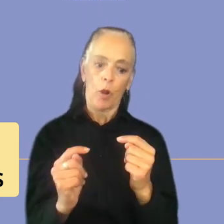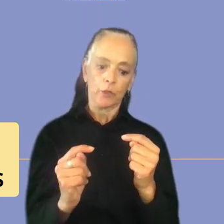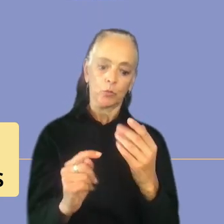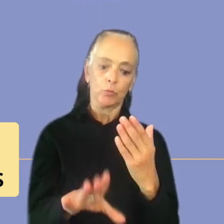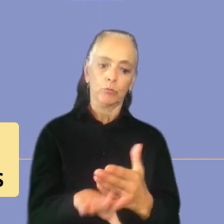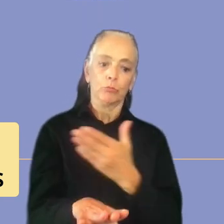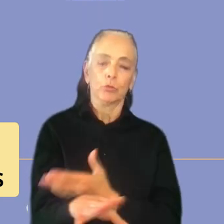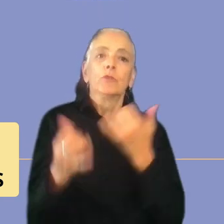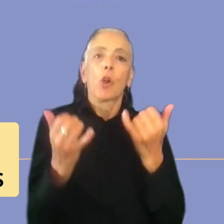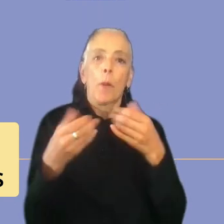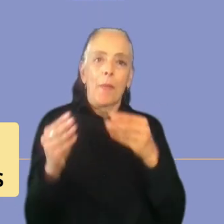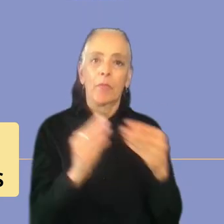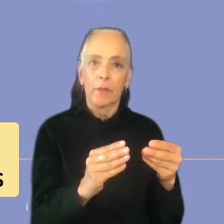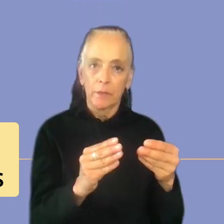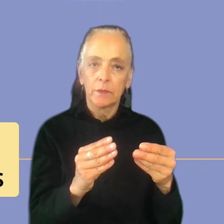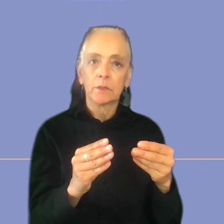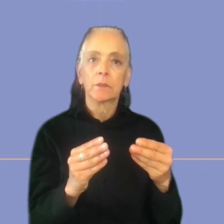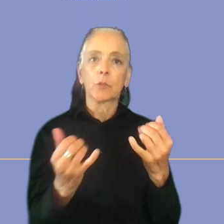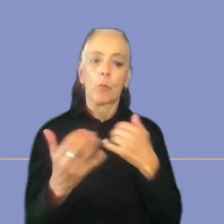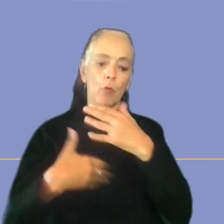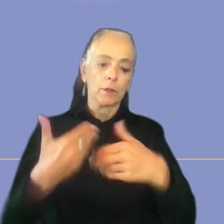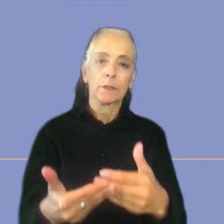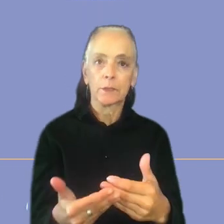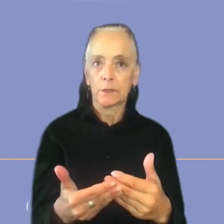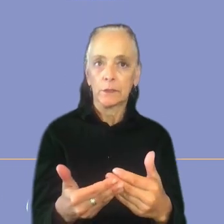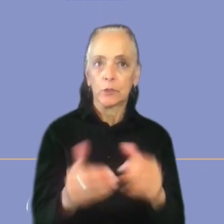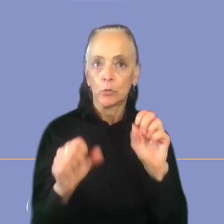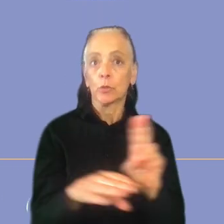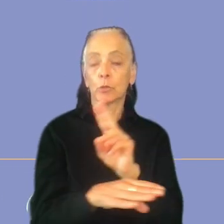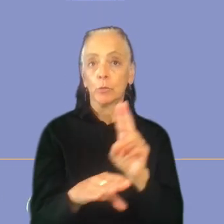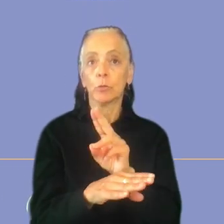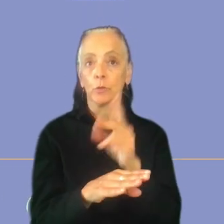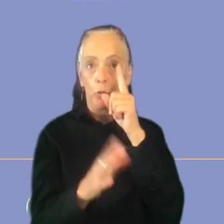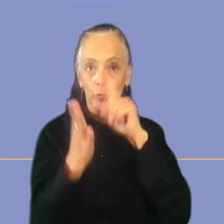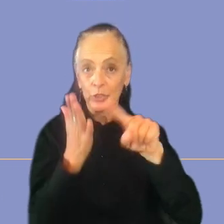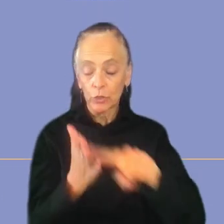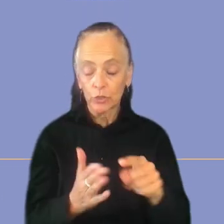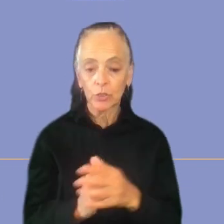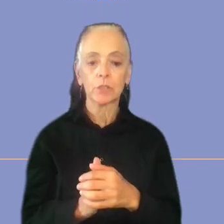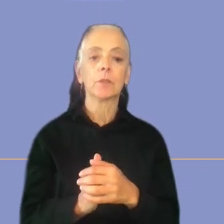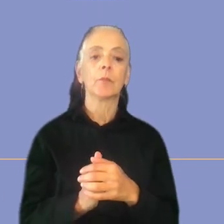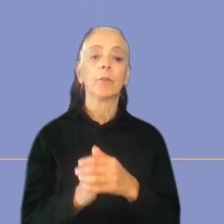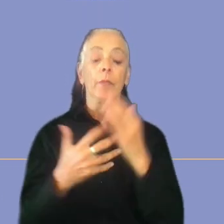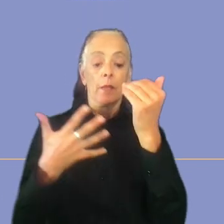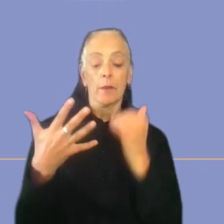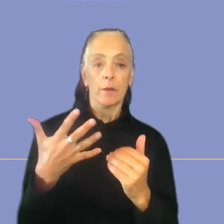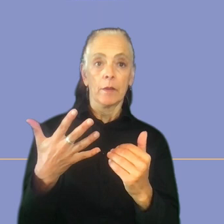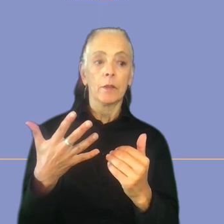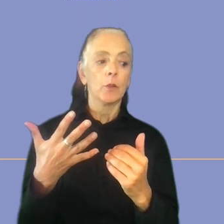methodologies and processes that you might use in terms of research and just after you have